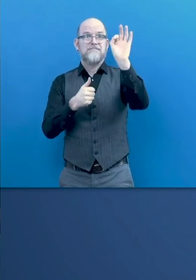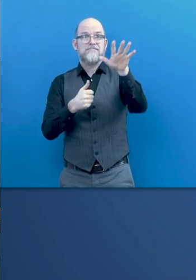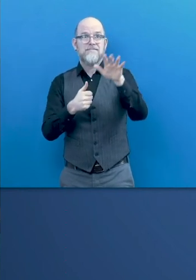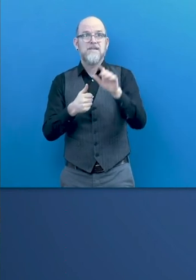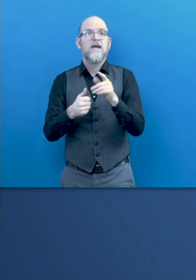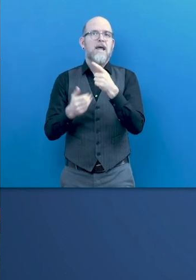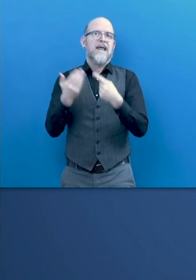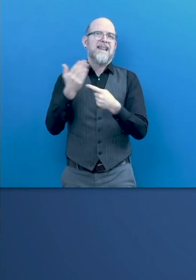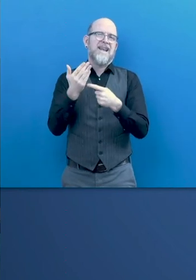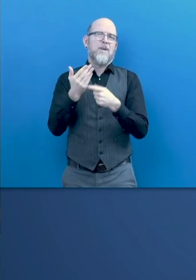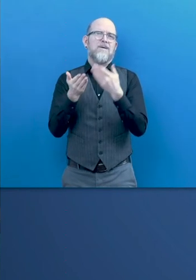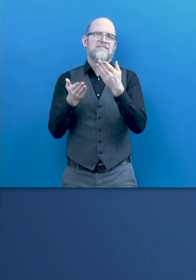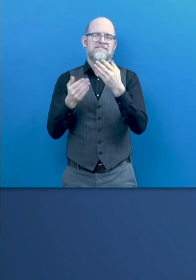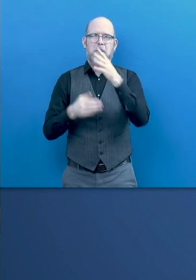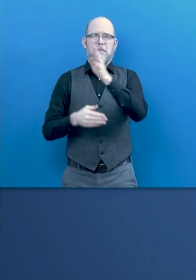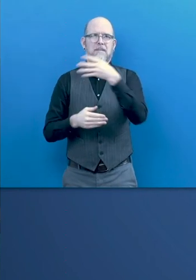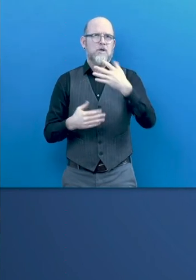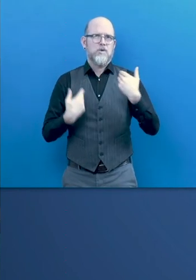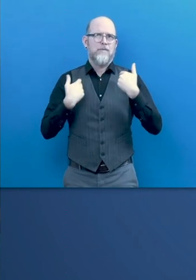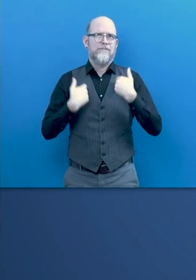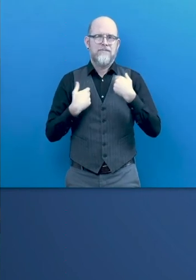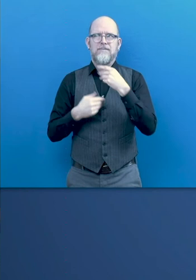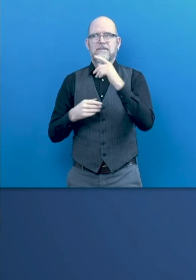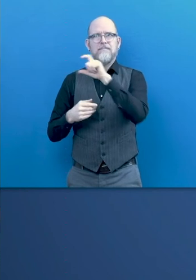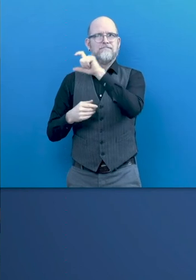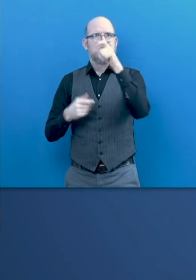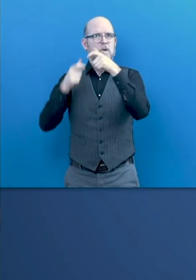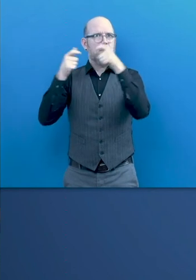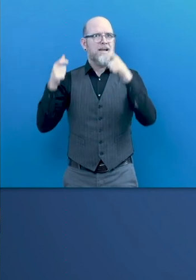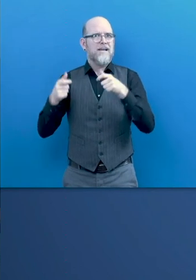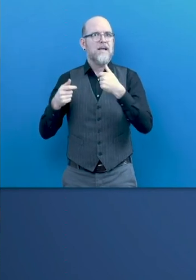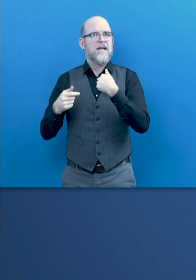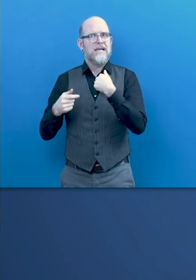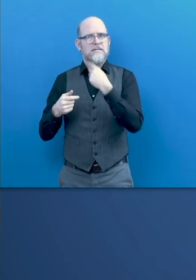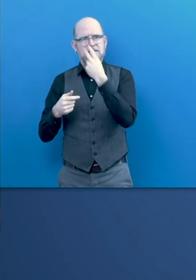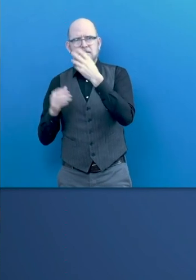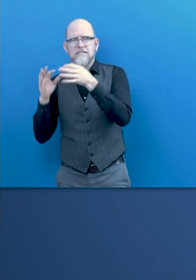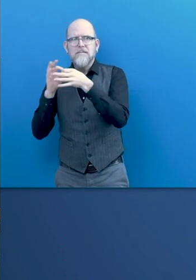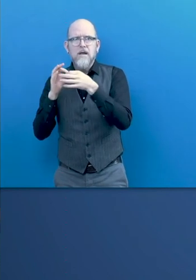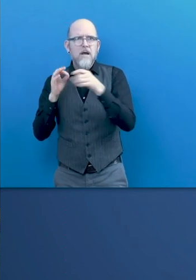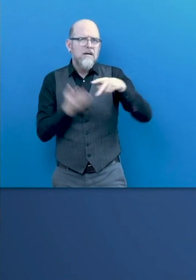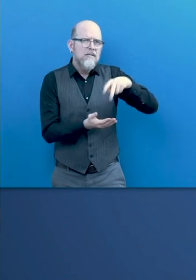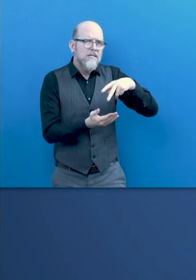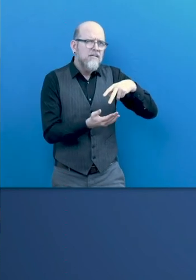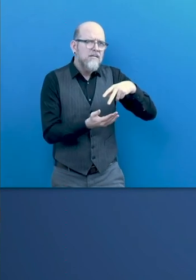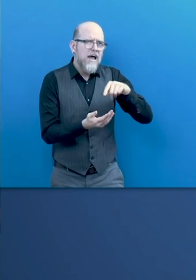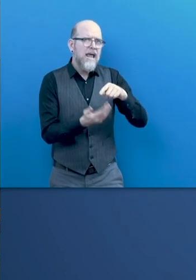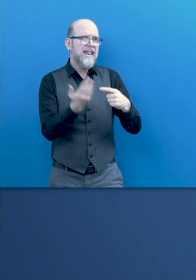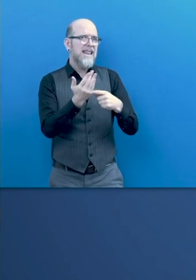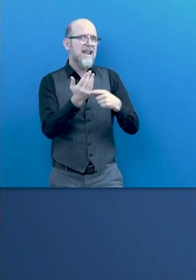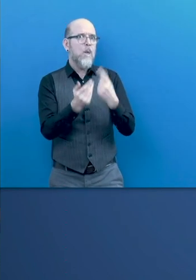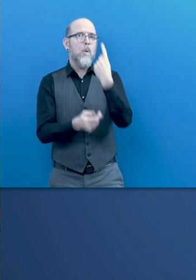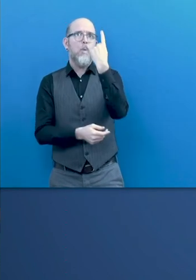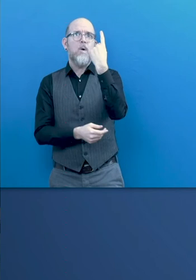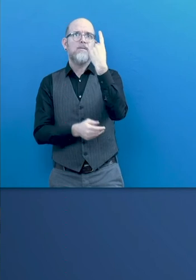document, it is important to highlight that technology per se is not enough. And this is really important because